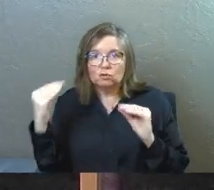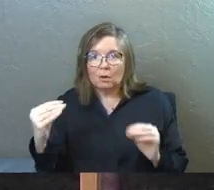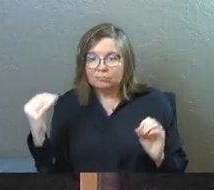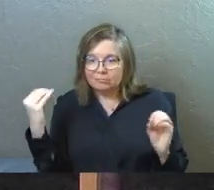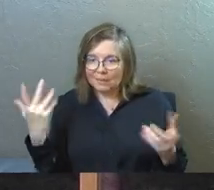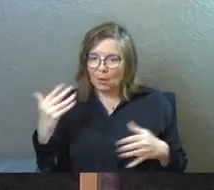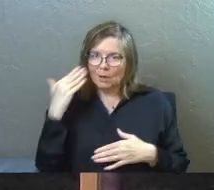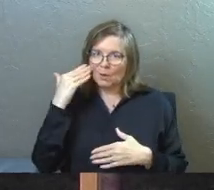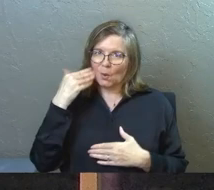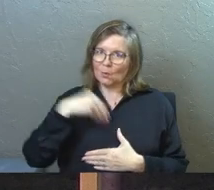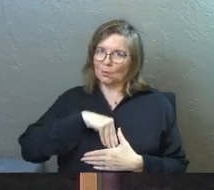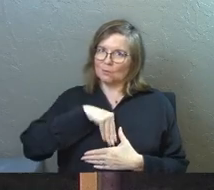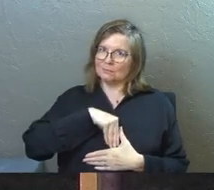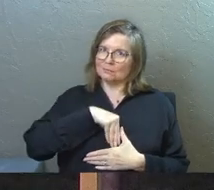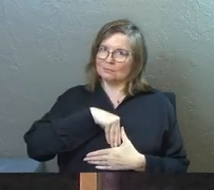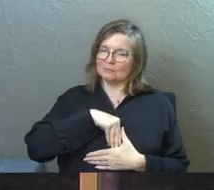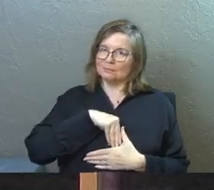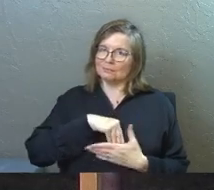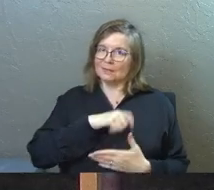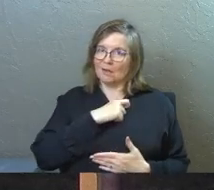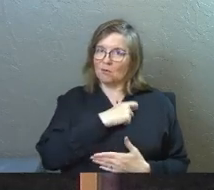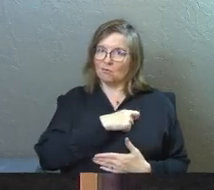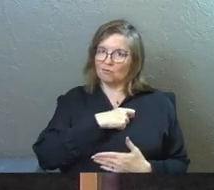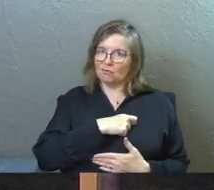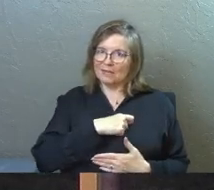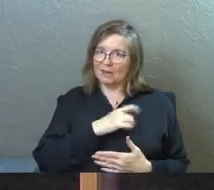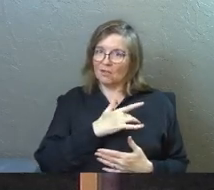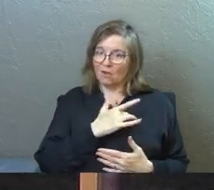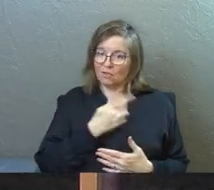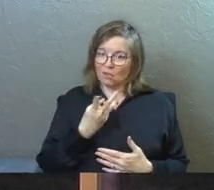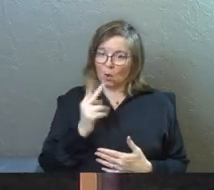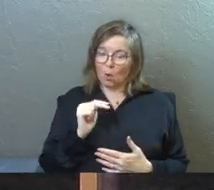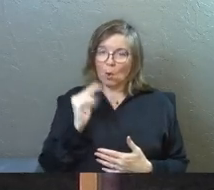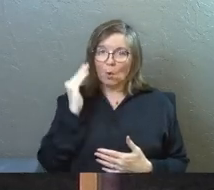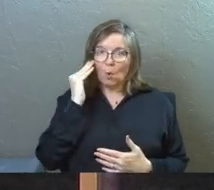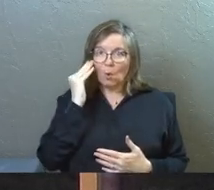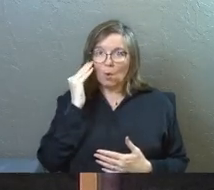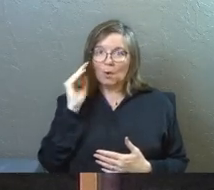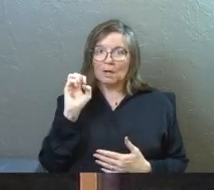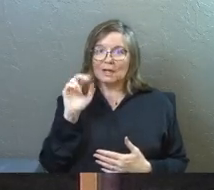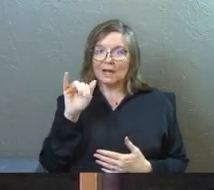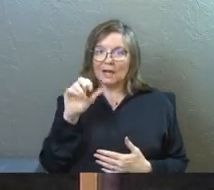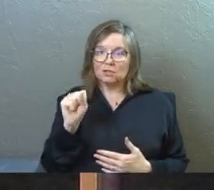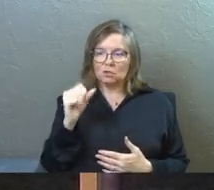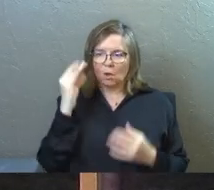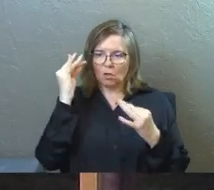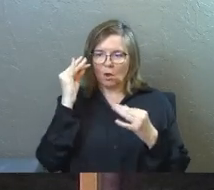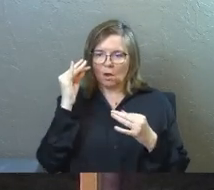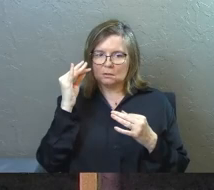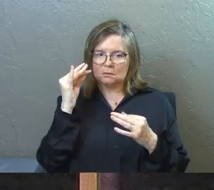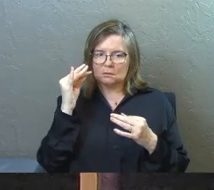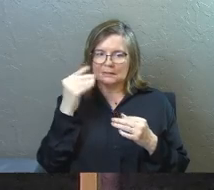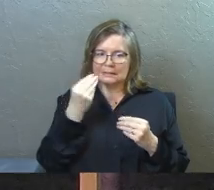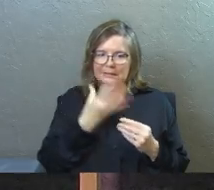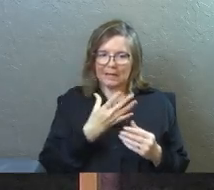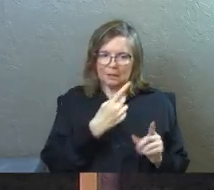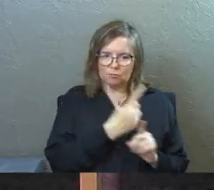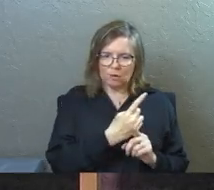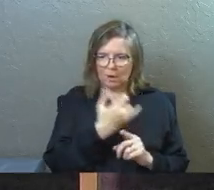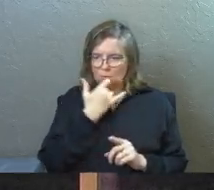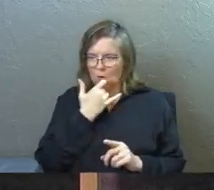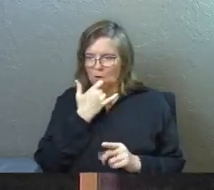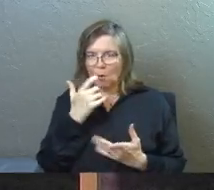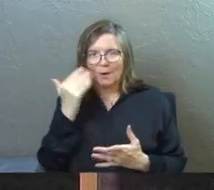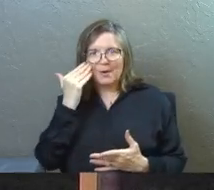They demonstrate that God's law is written in their hearts for their own conscience and thoughts, either accuse them or tell them that they are doing